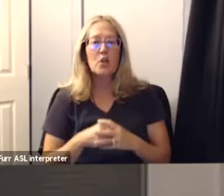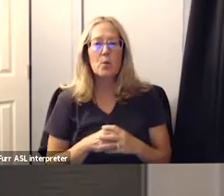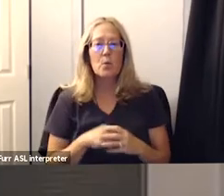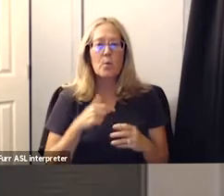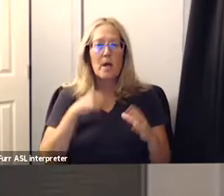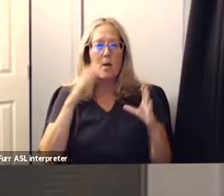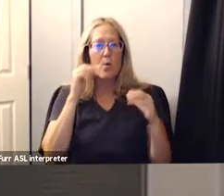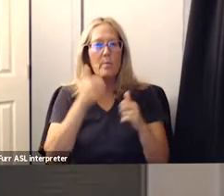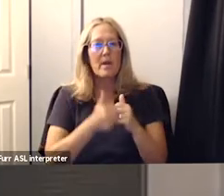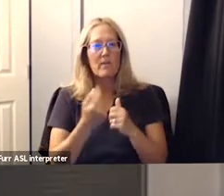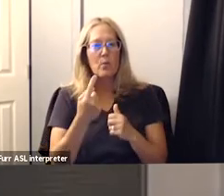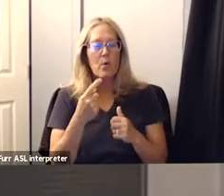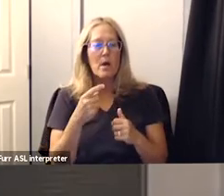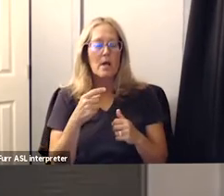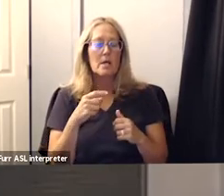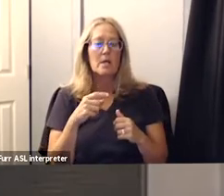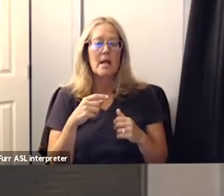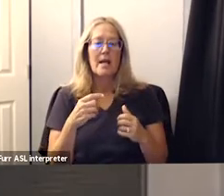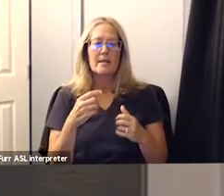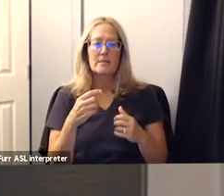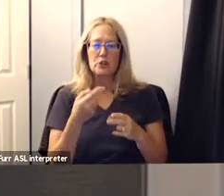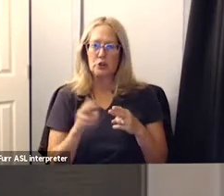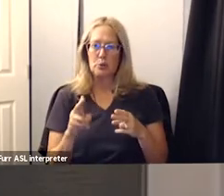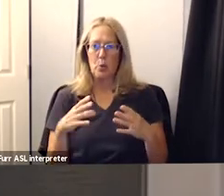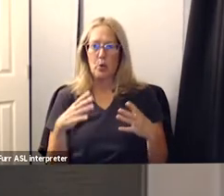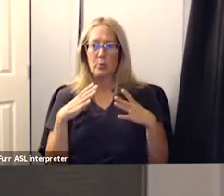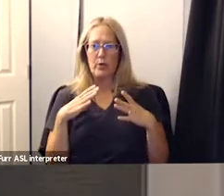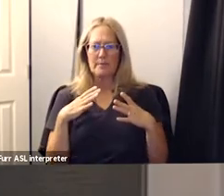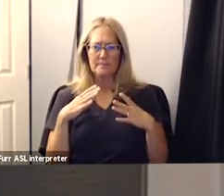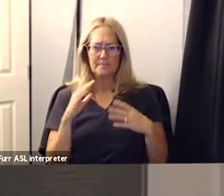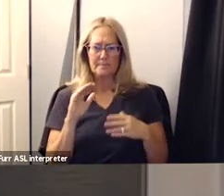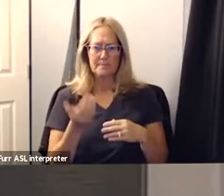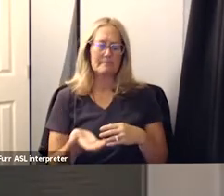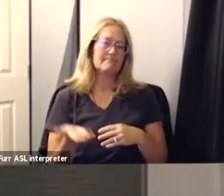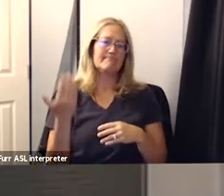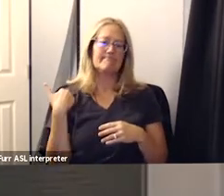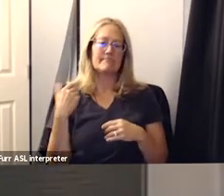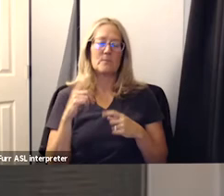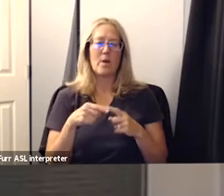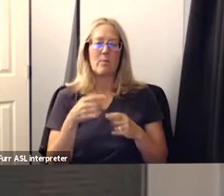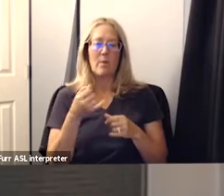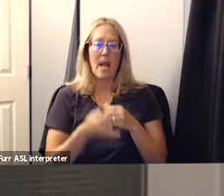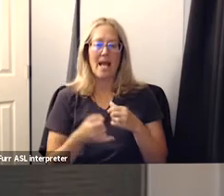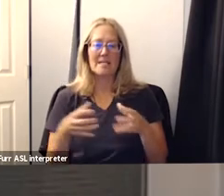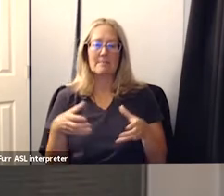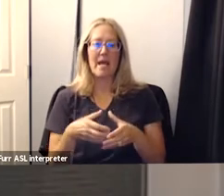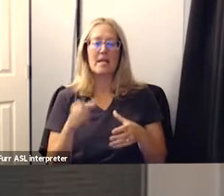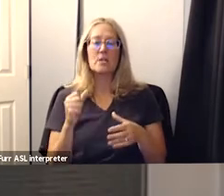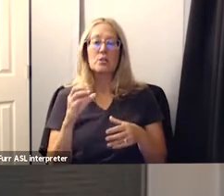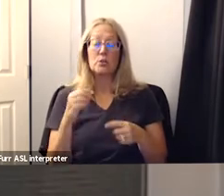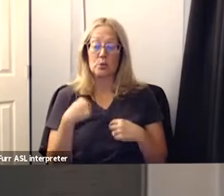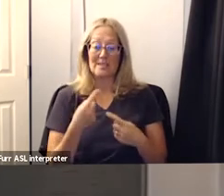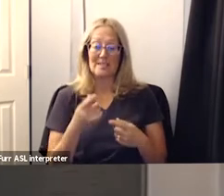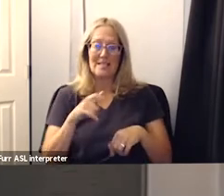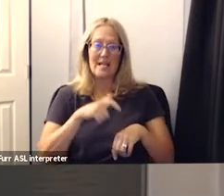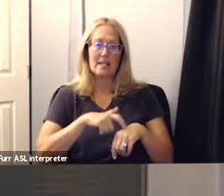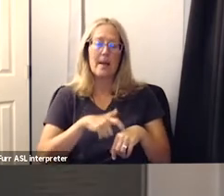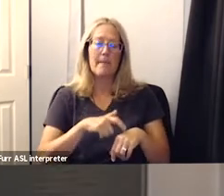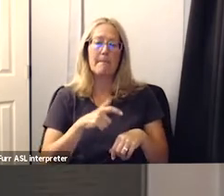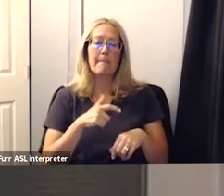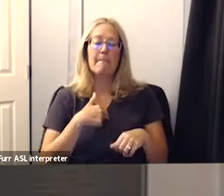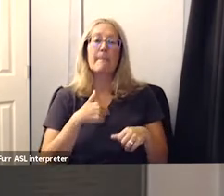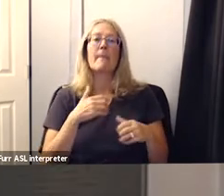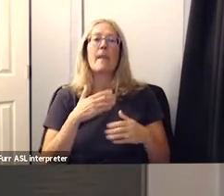hope everyone got to take a little break it seems like a long long time ago when we were last here and since then i had the great